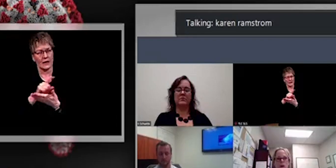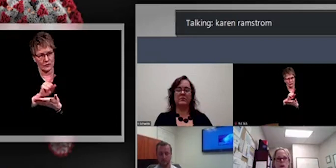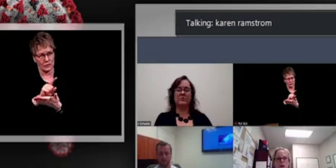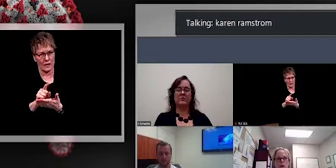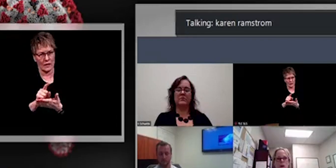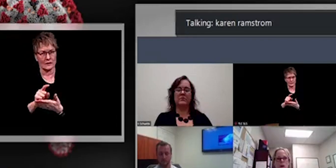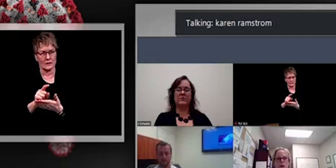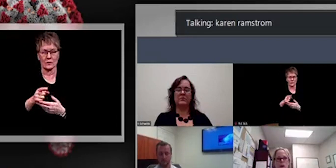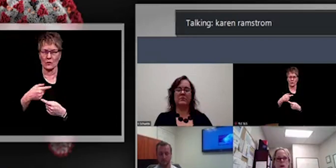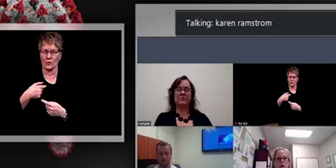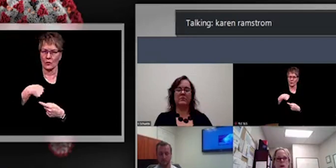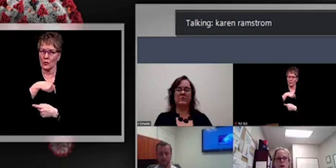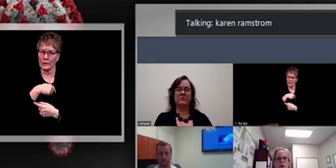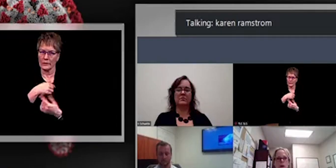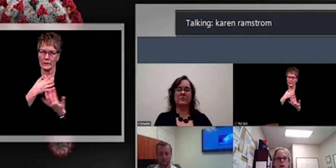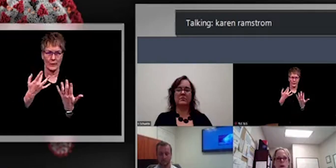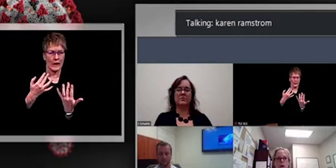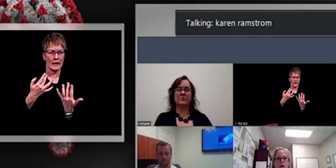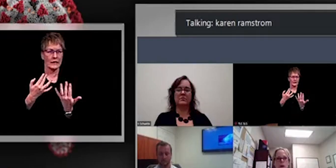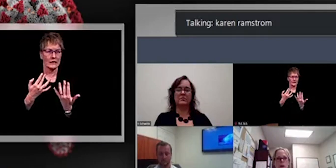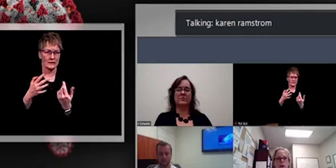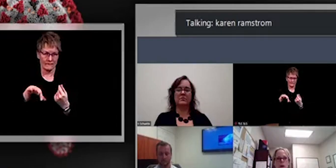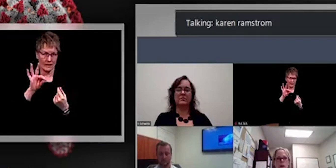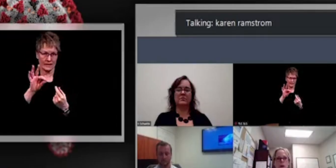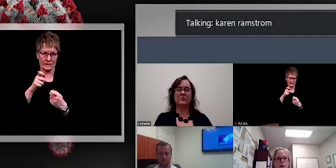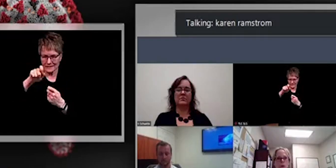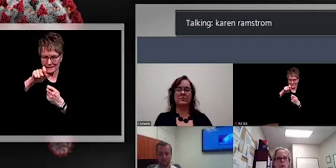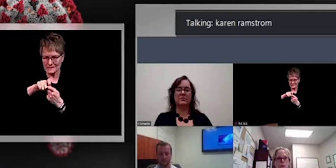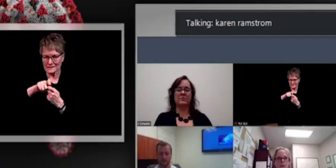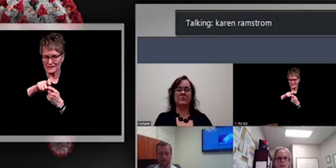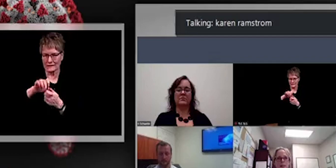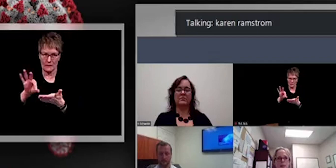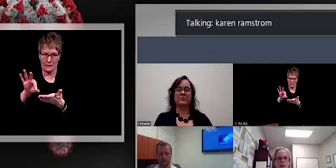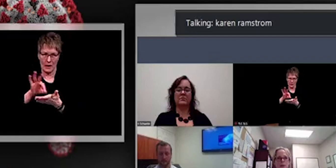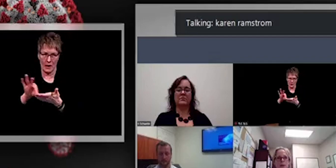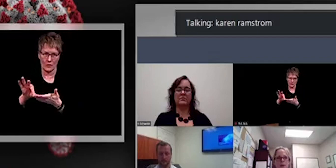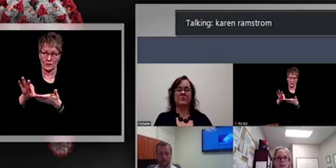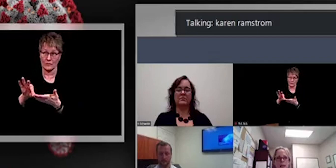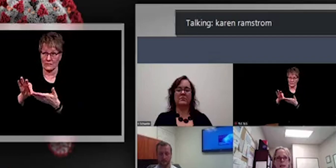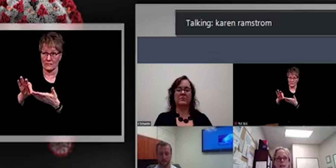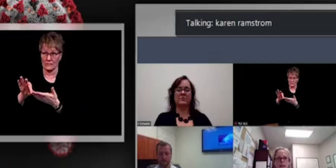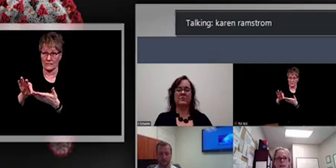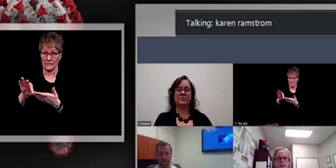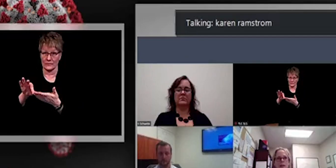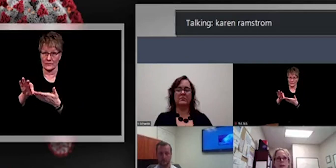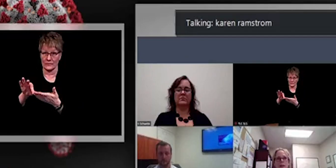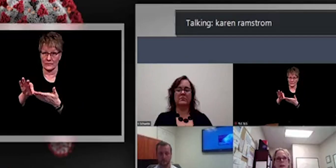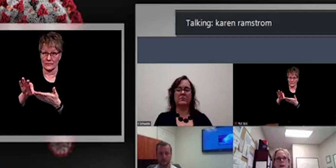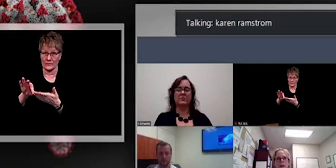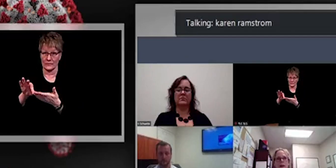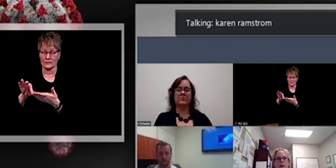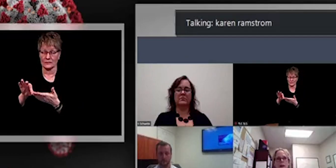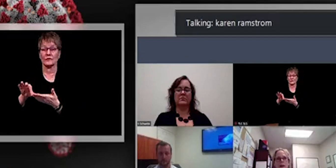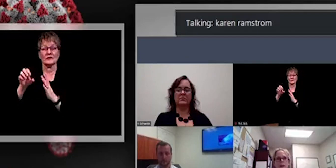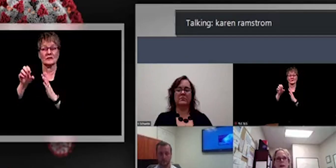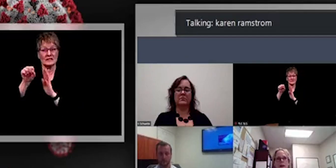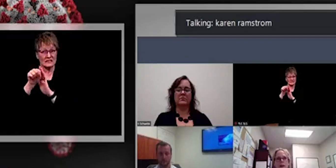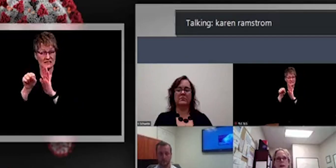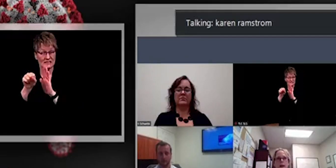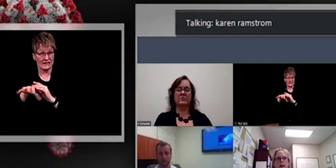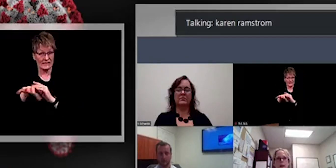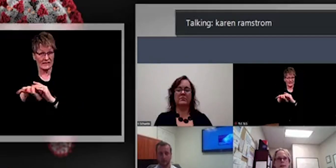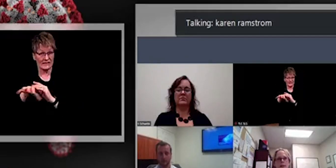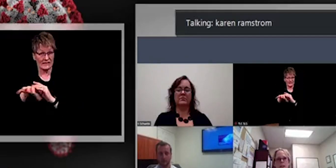And so, um, we should hear in the next few days once the state, um, hears from CDC about our final state allocation. in addition,